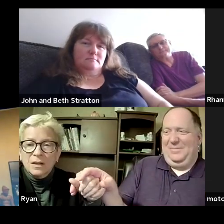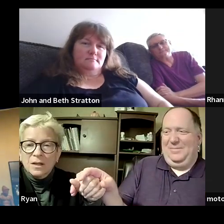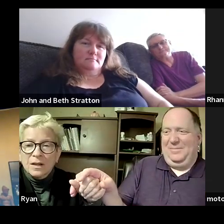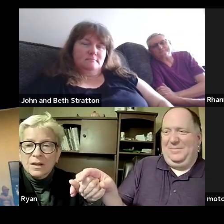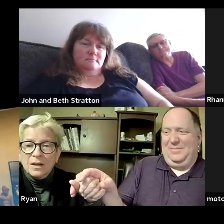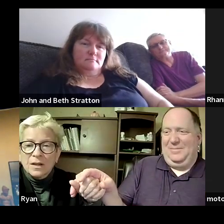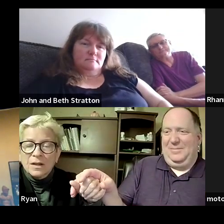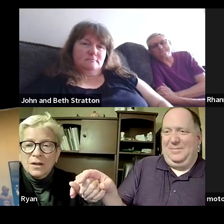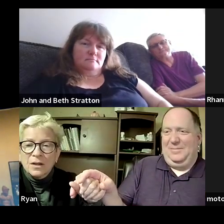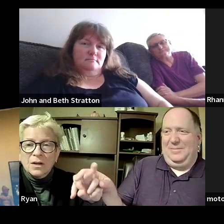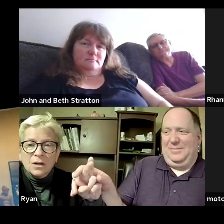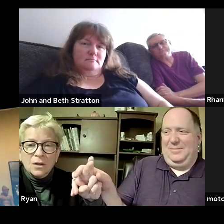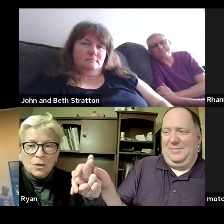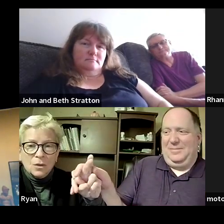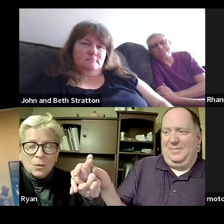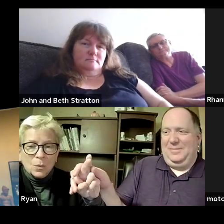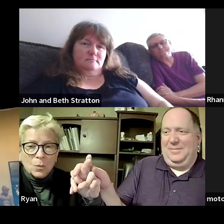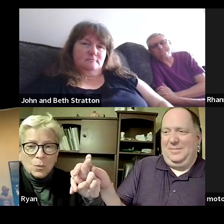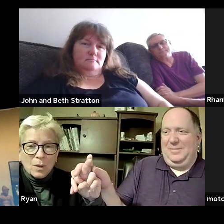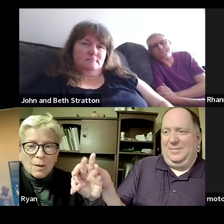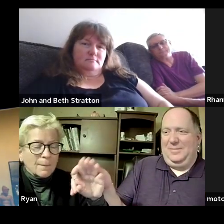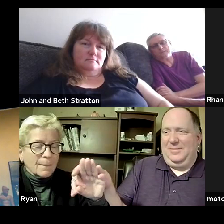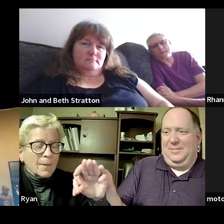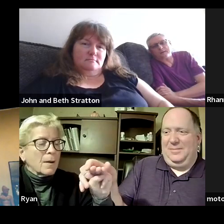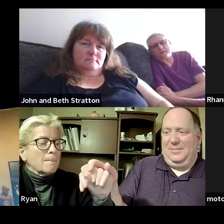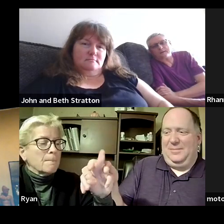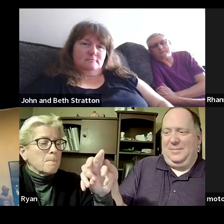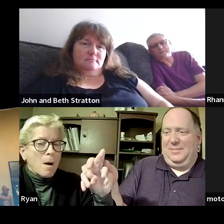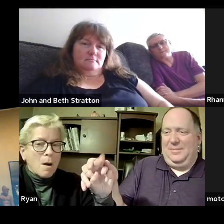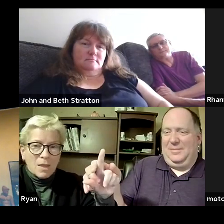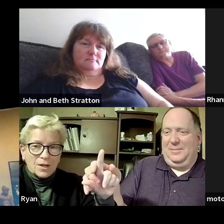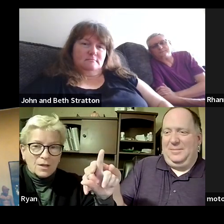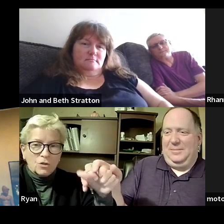ryan to say to or marlon to say to ryan today